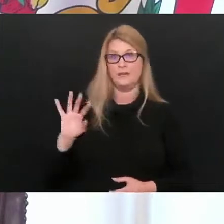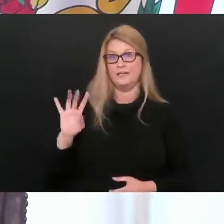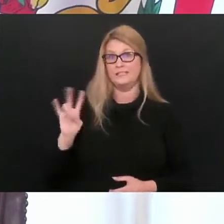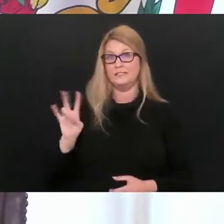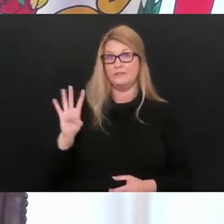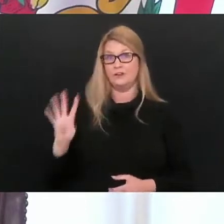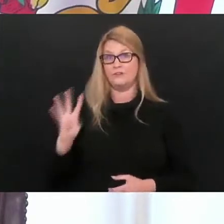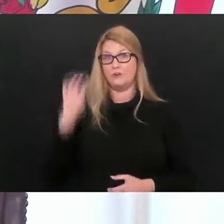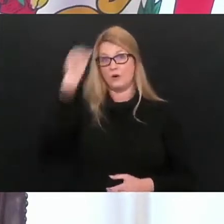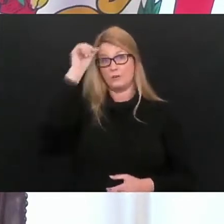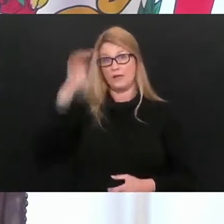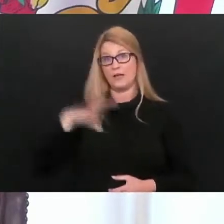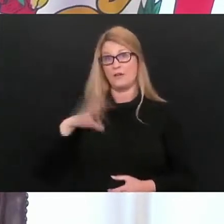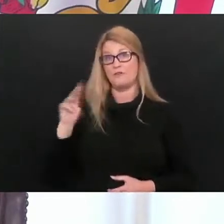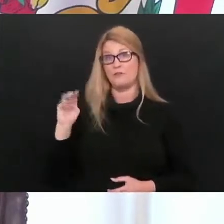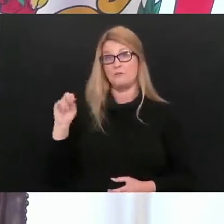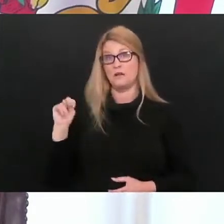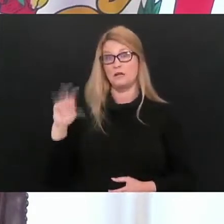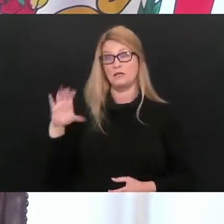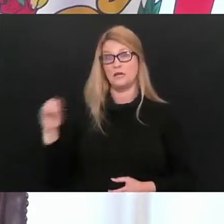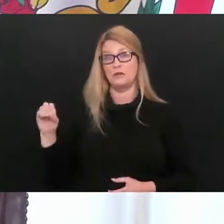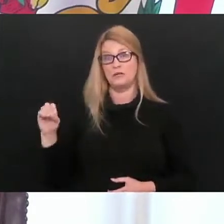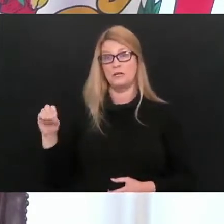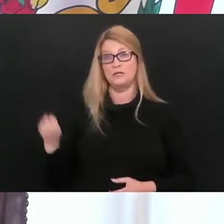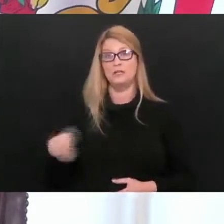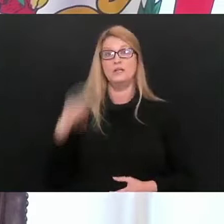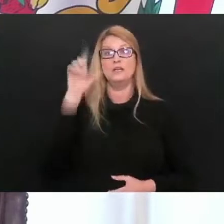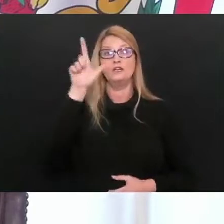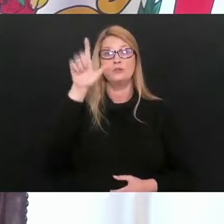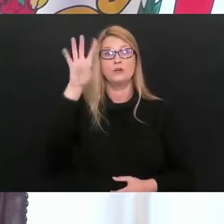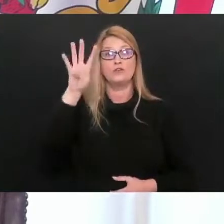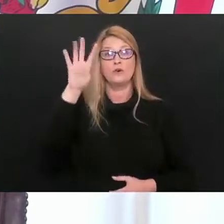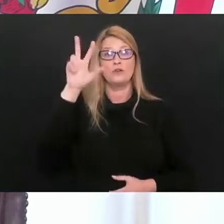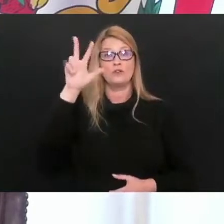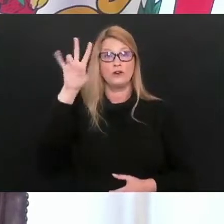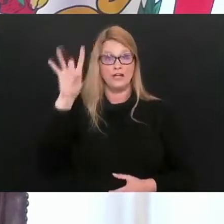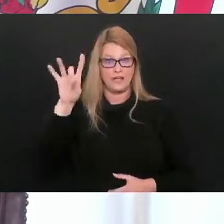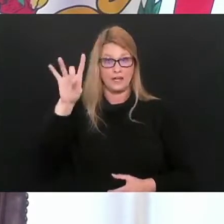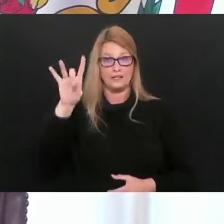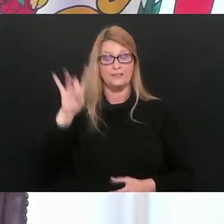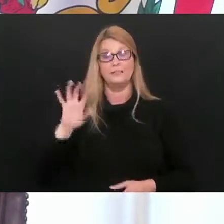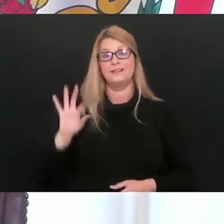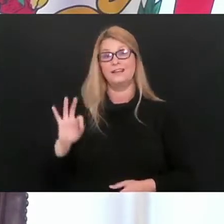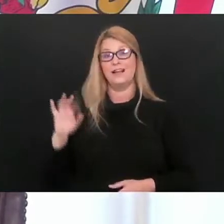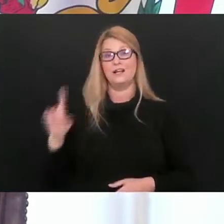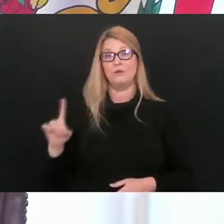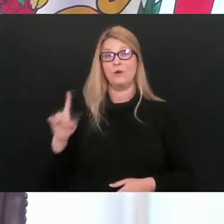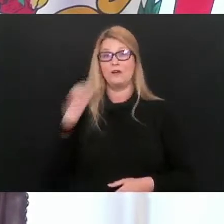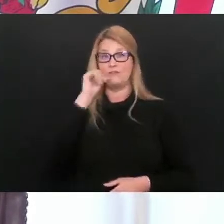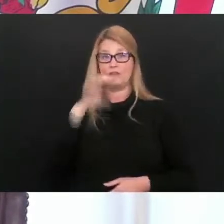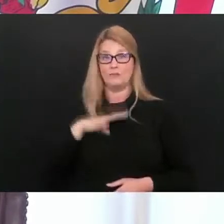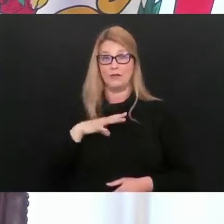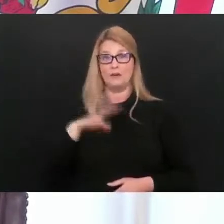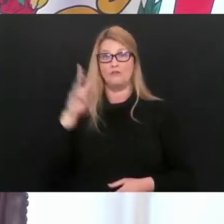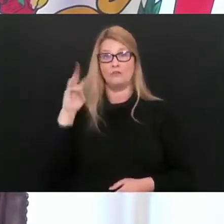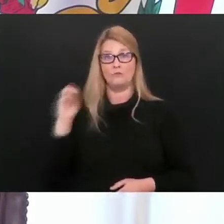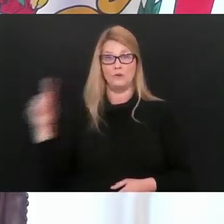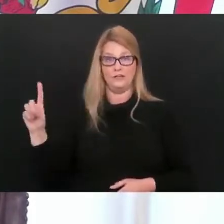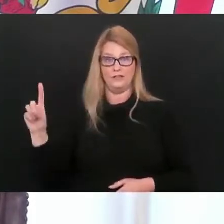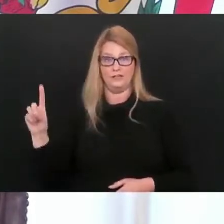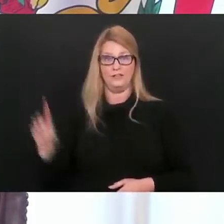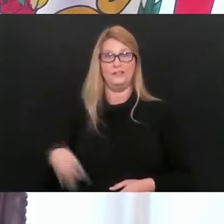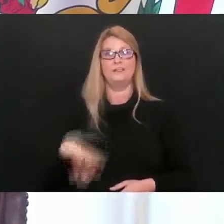74-year-old male from Mongahelia County. Our 2,438th death is a 91-year-old female from Wood County.